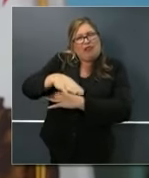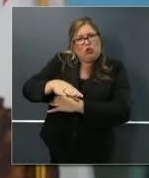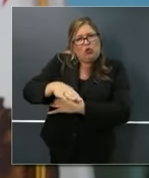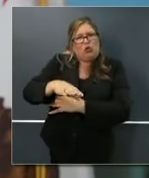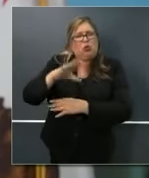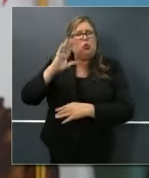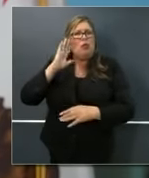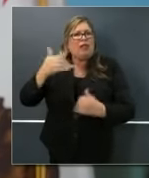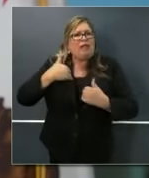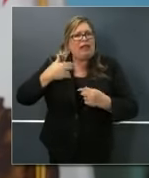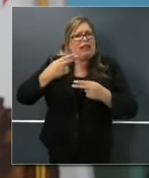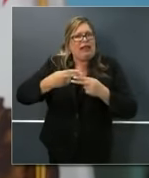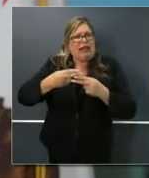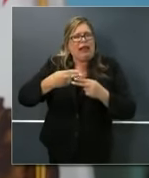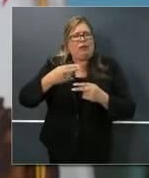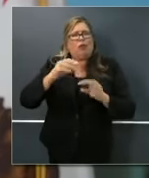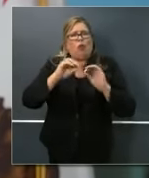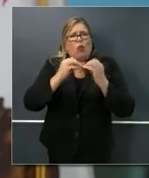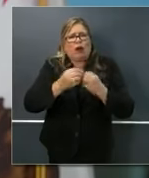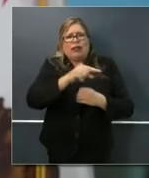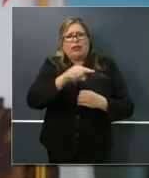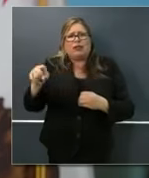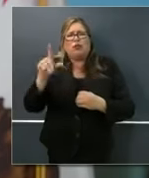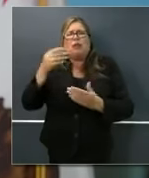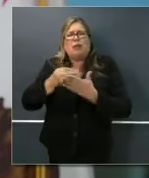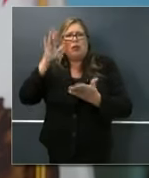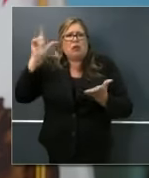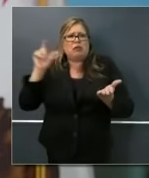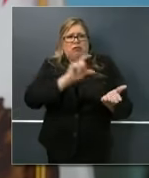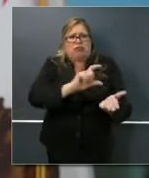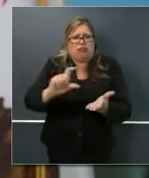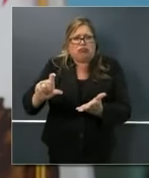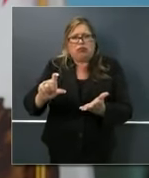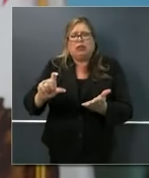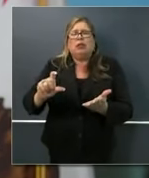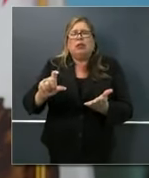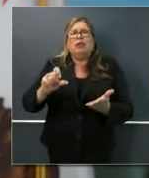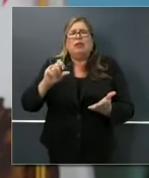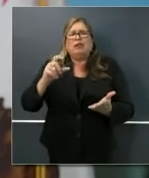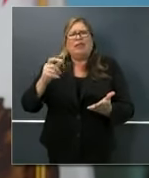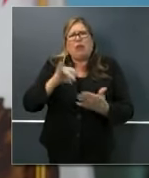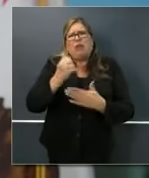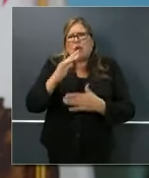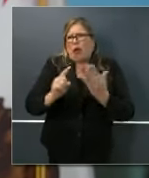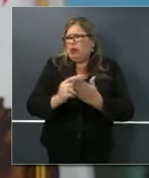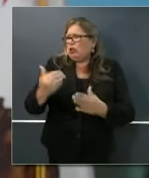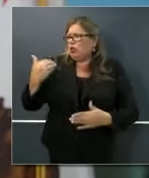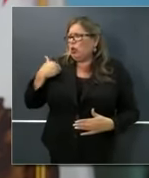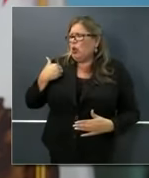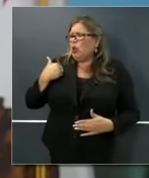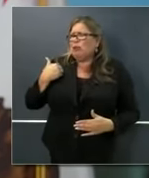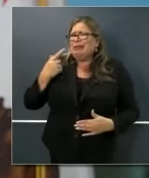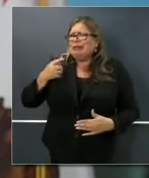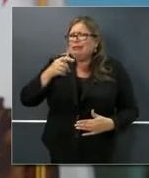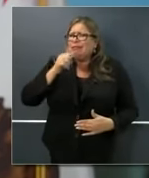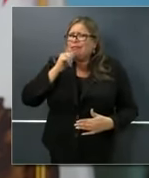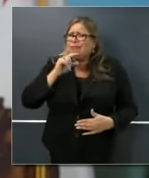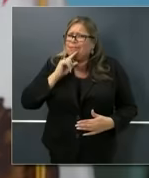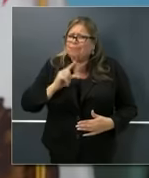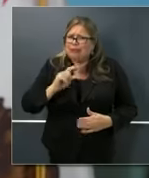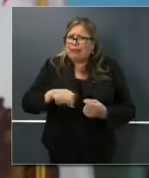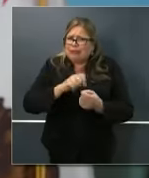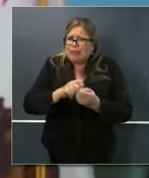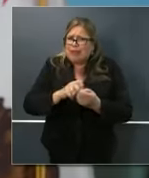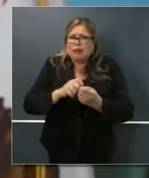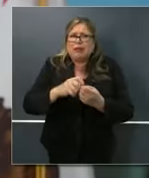not get a follow-up to my question exactly what we're putting out. But they told me that they're putting out the